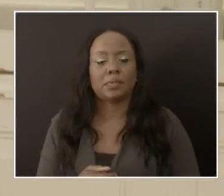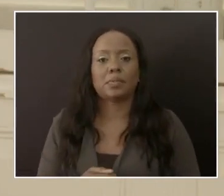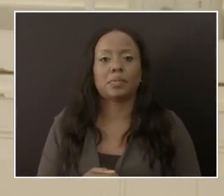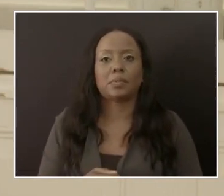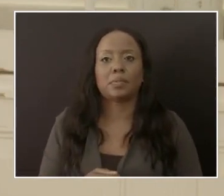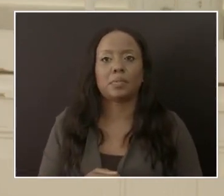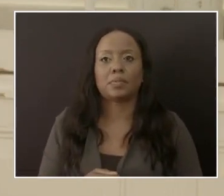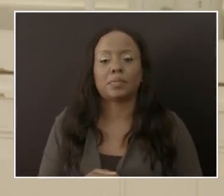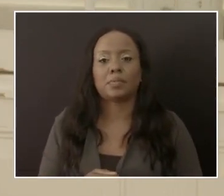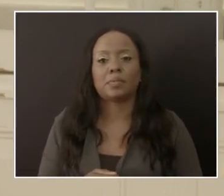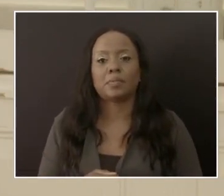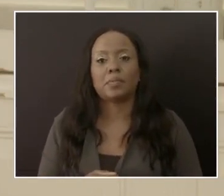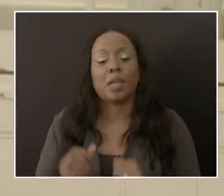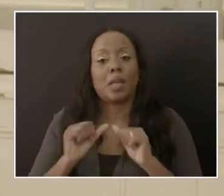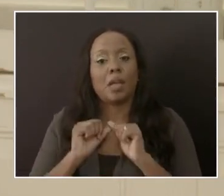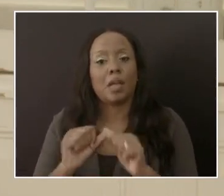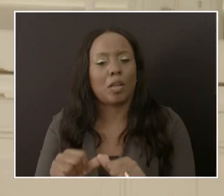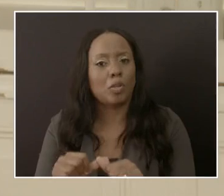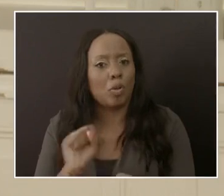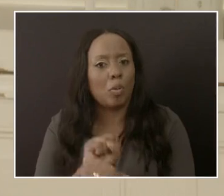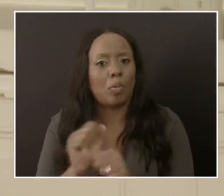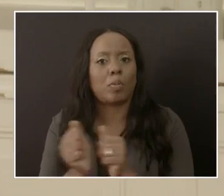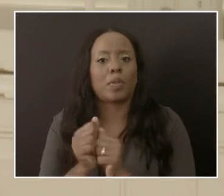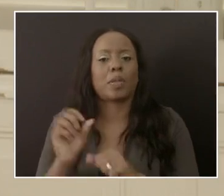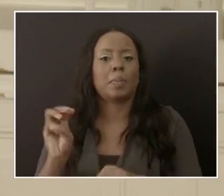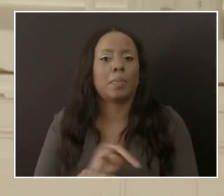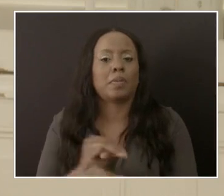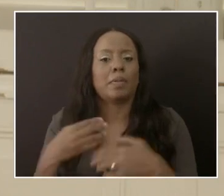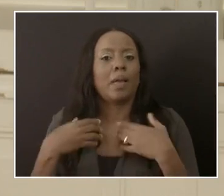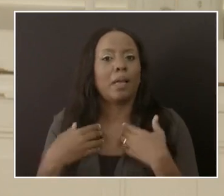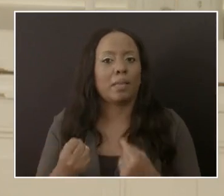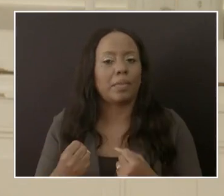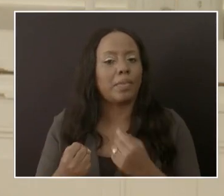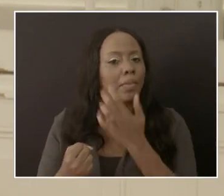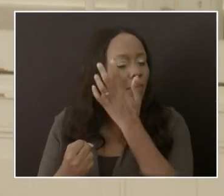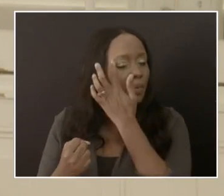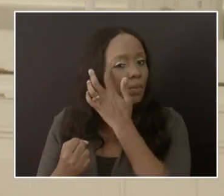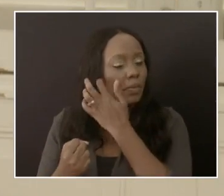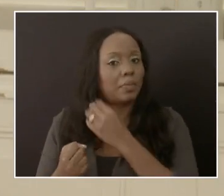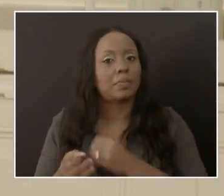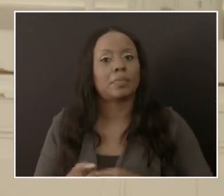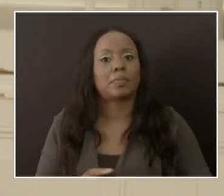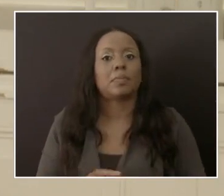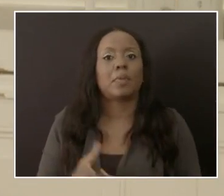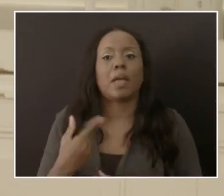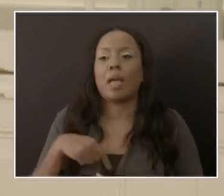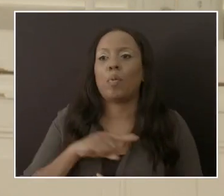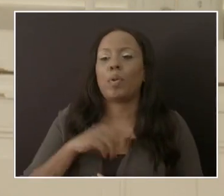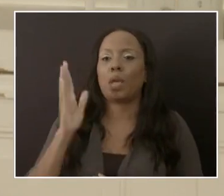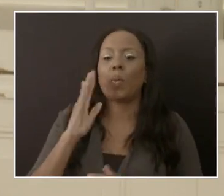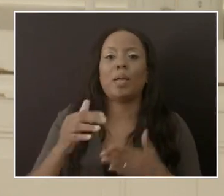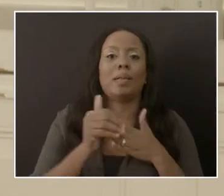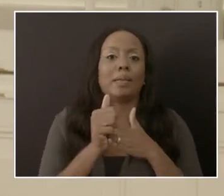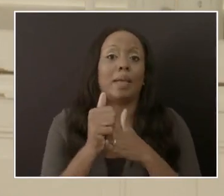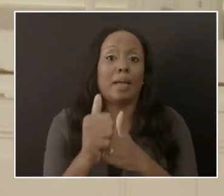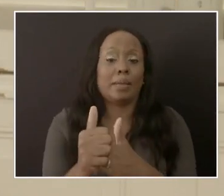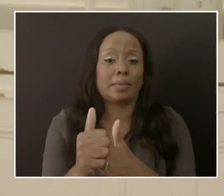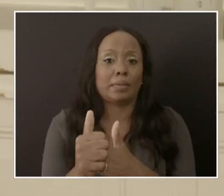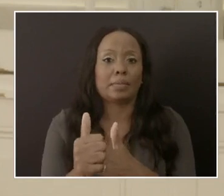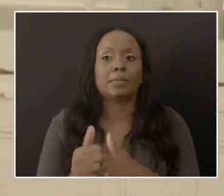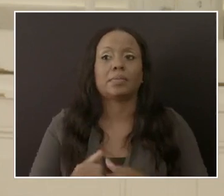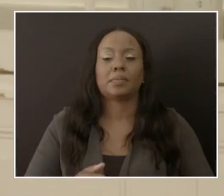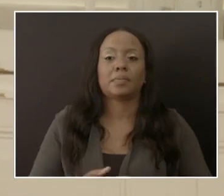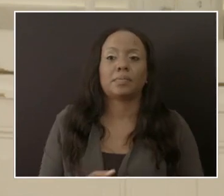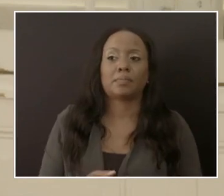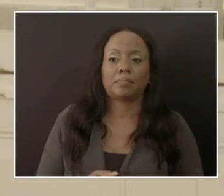Ministry of Health and we give some direction with respect to this. As you are aware